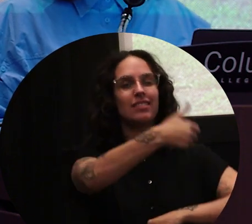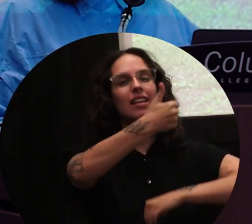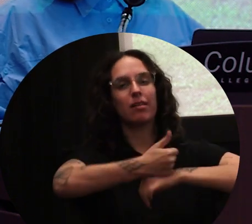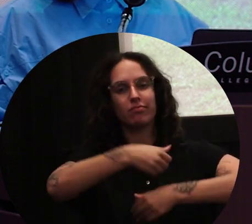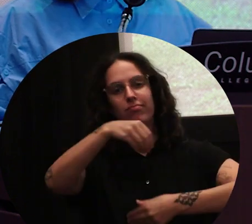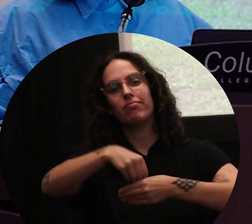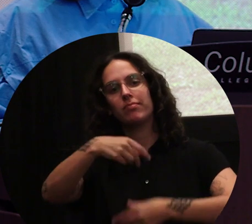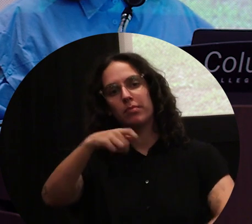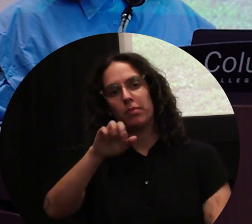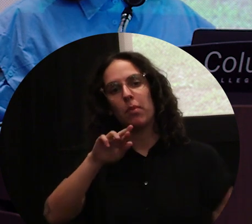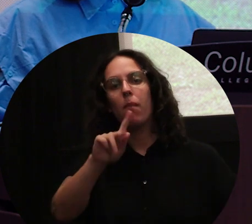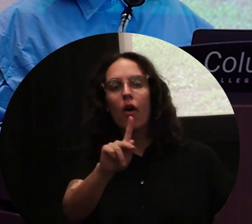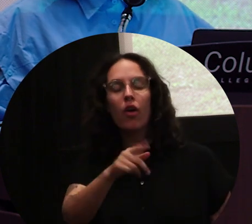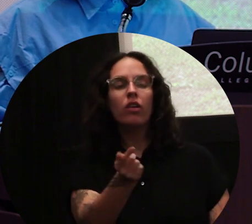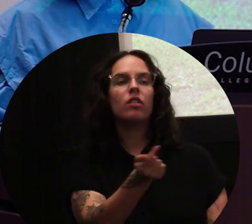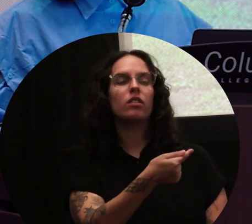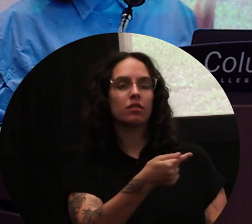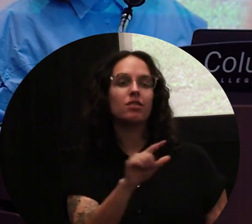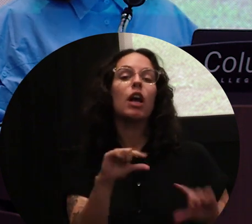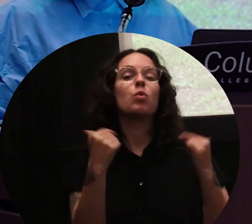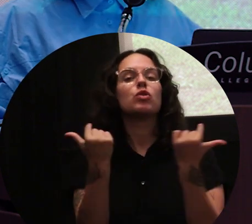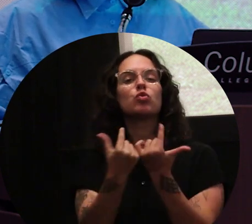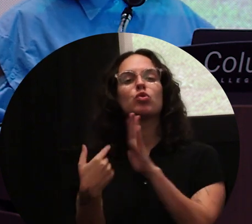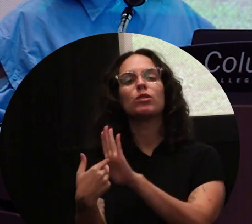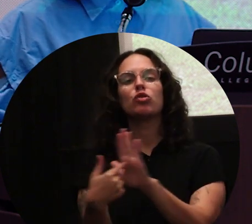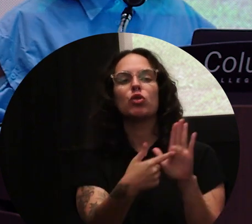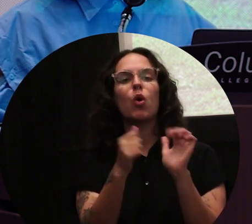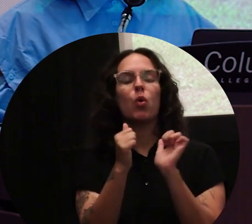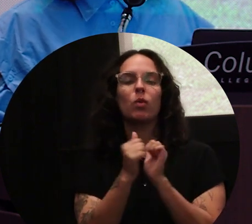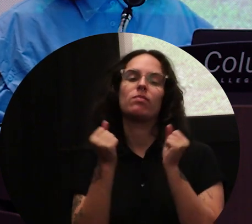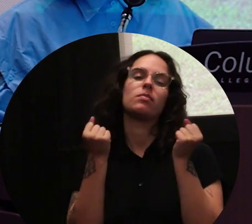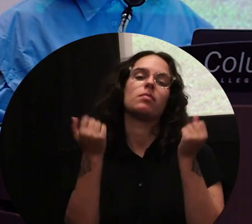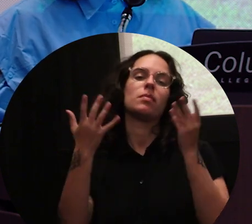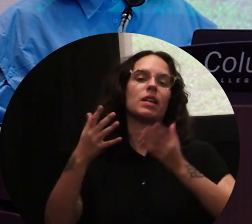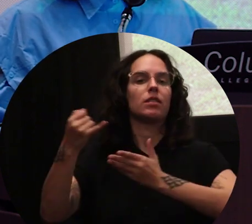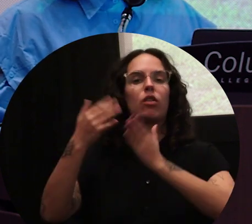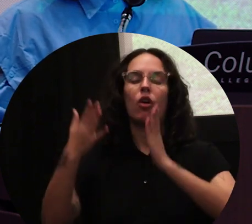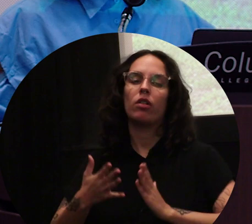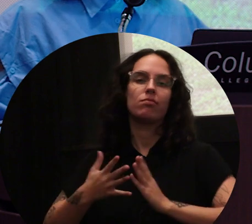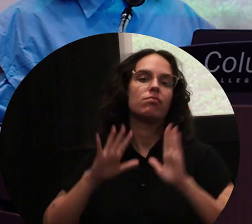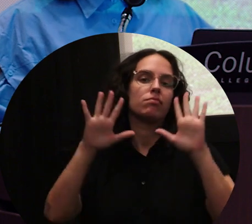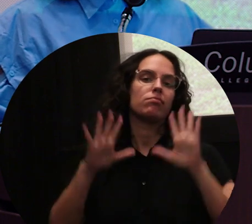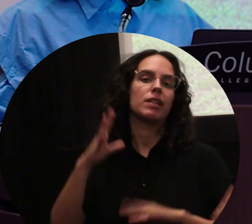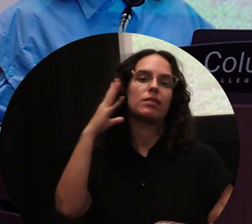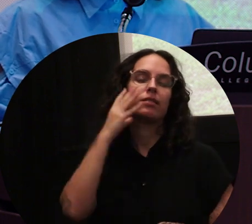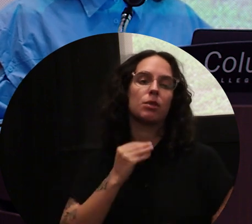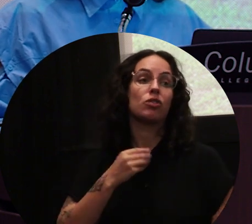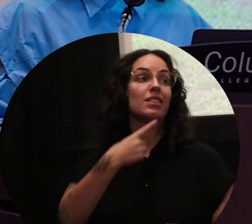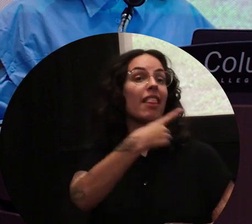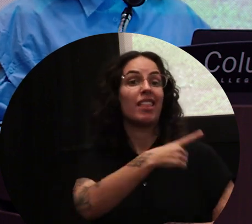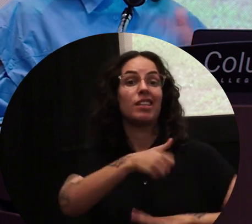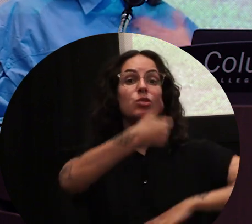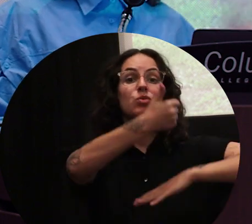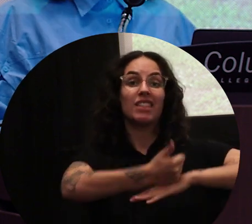It was a group exhibition called Sanctuary with incredible artists. It was such a great experience. And so this piece was up for six